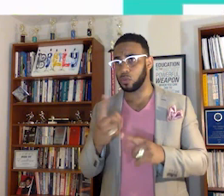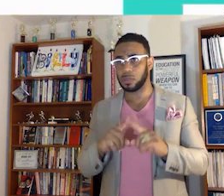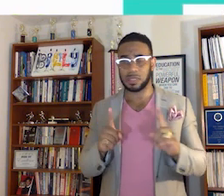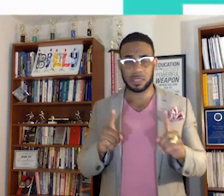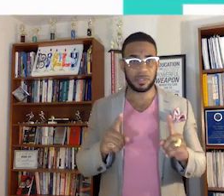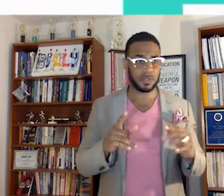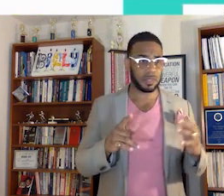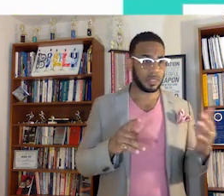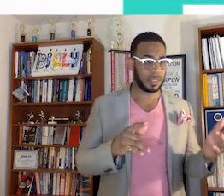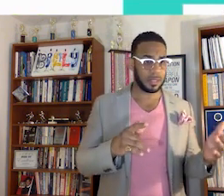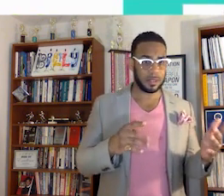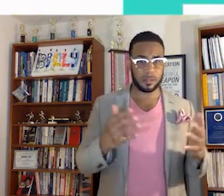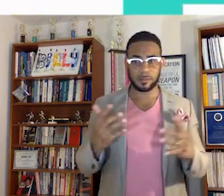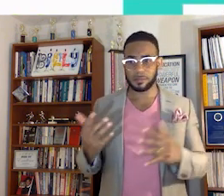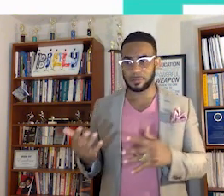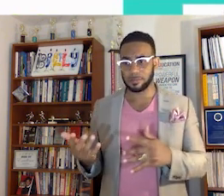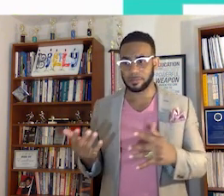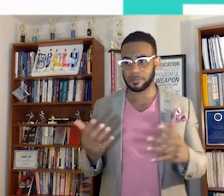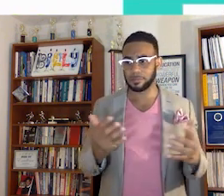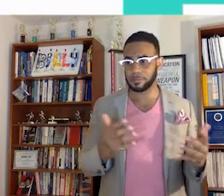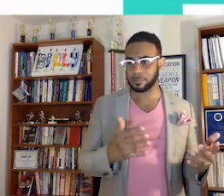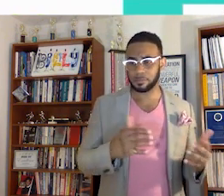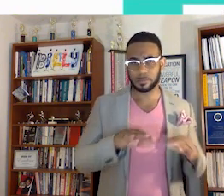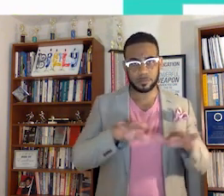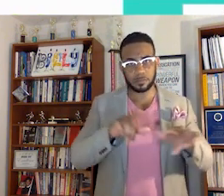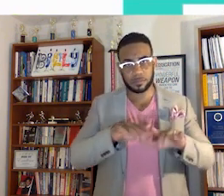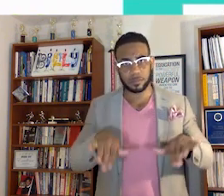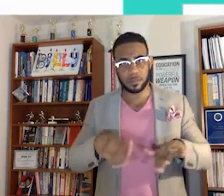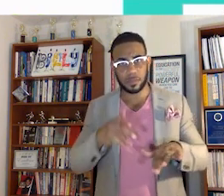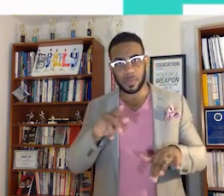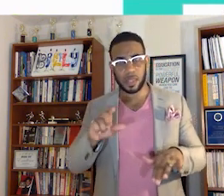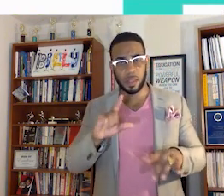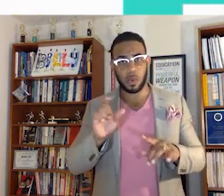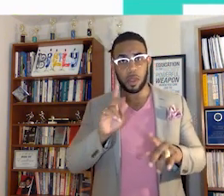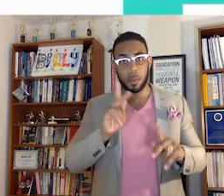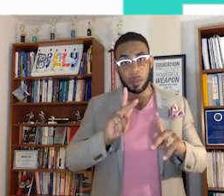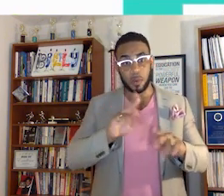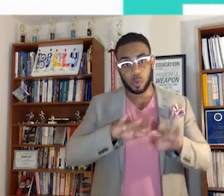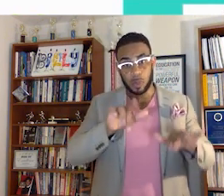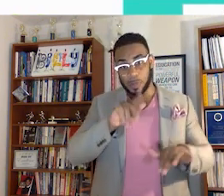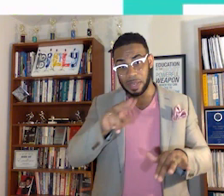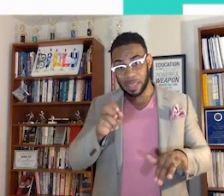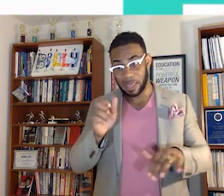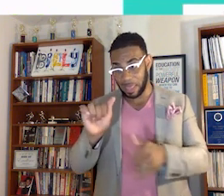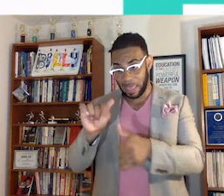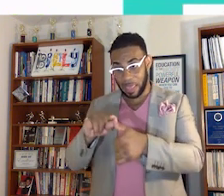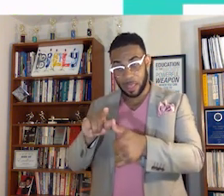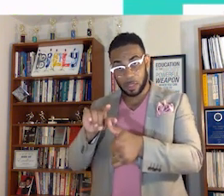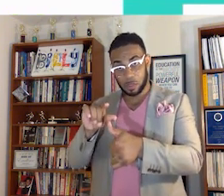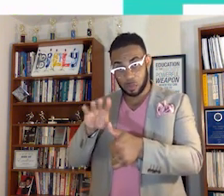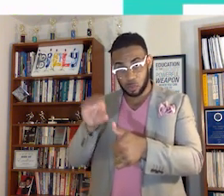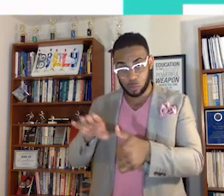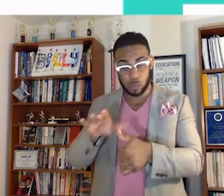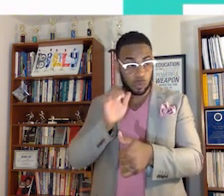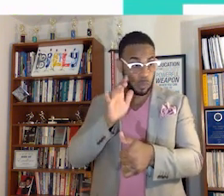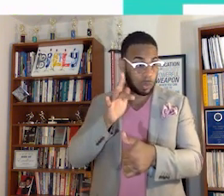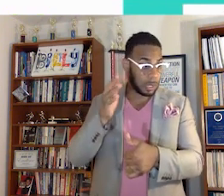swim lanes where swim lane A students would